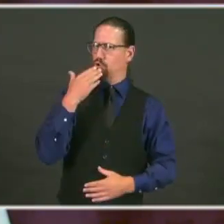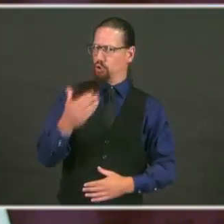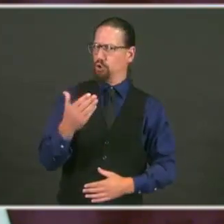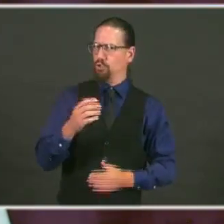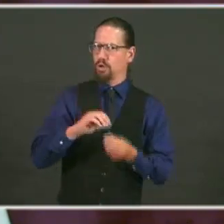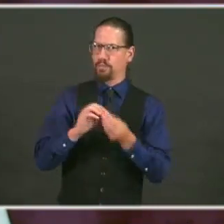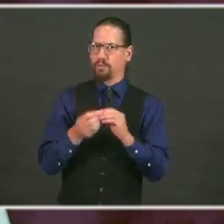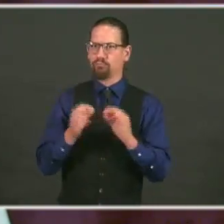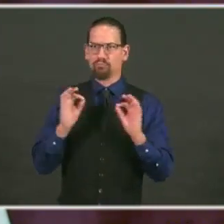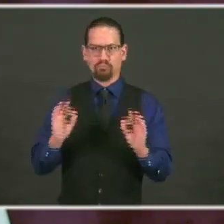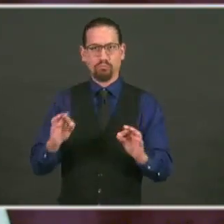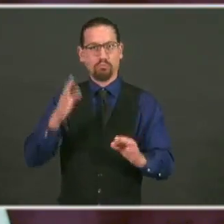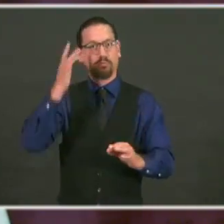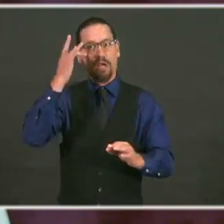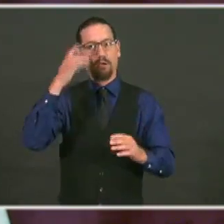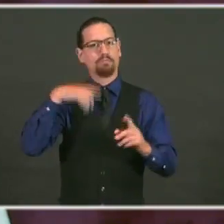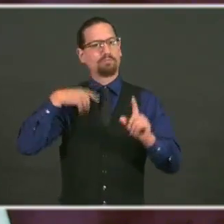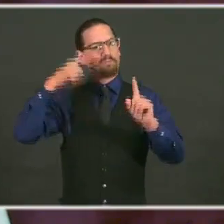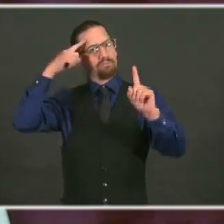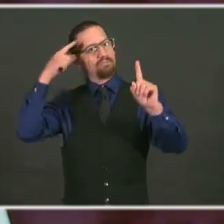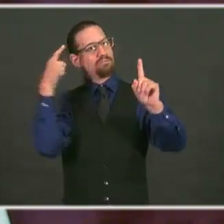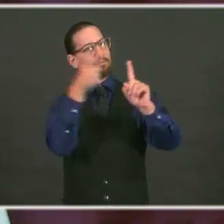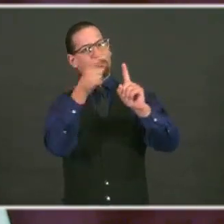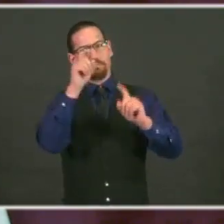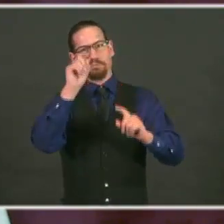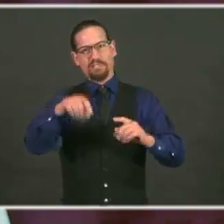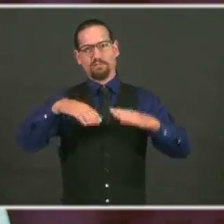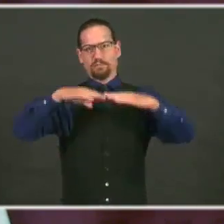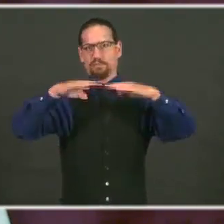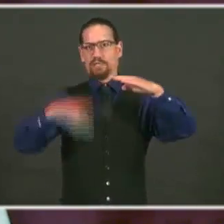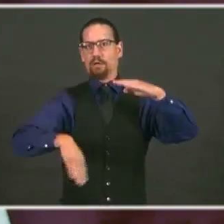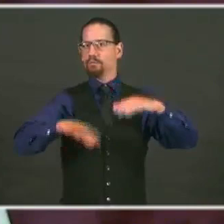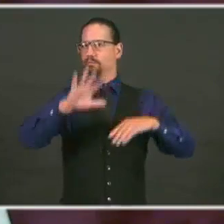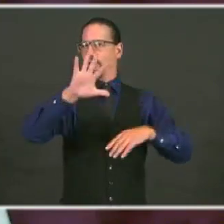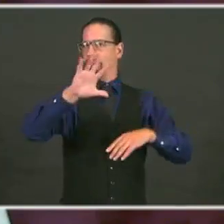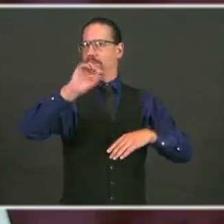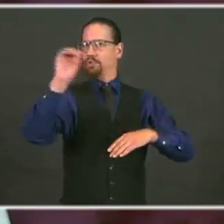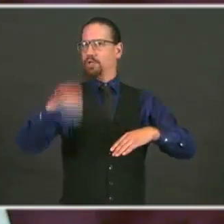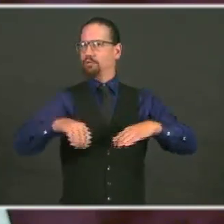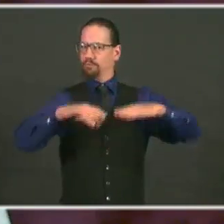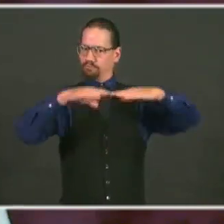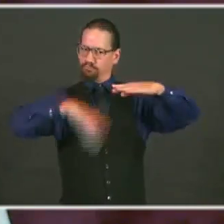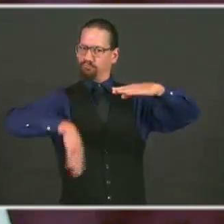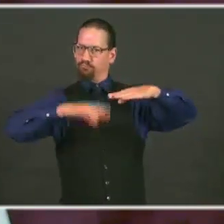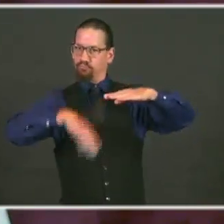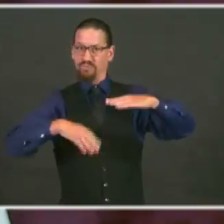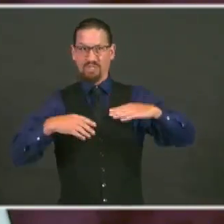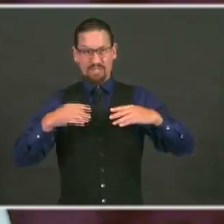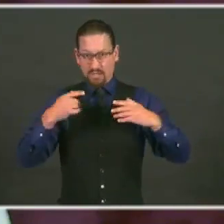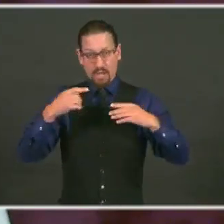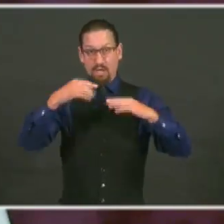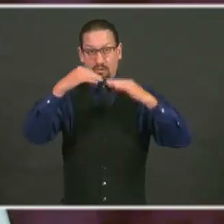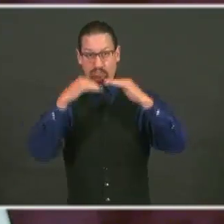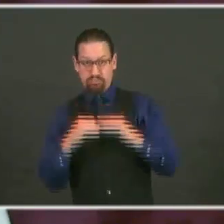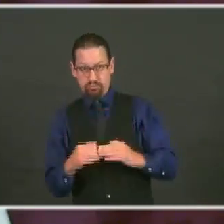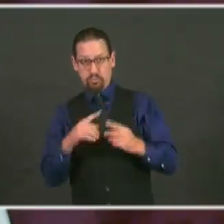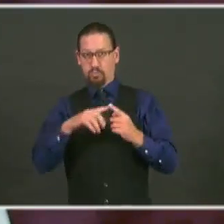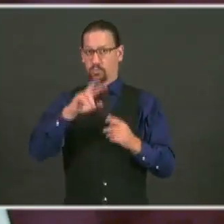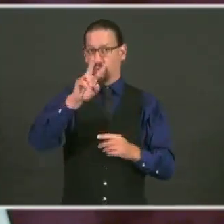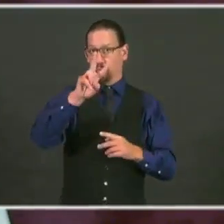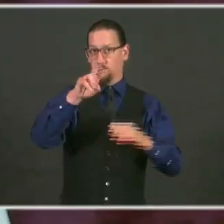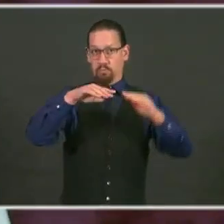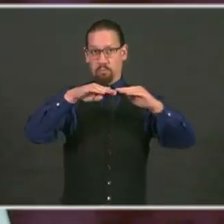% and anything below 2% is excellent. I will, however, say